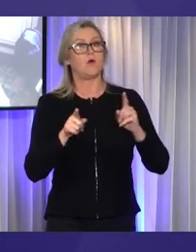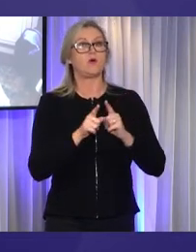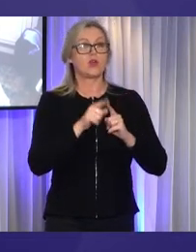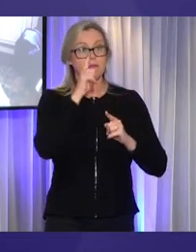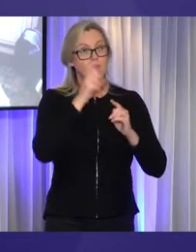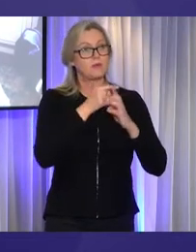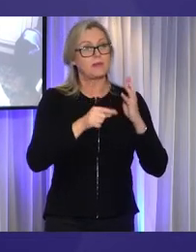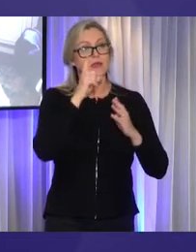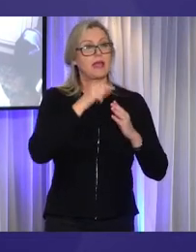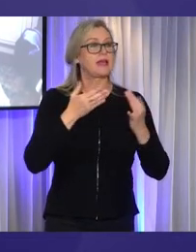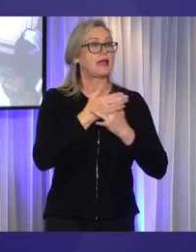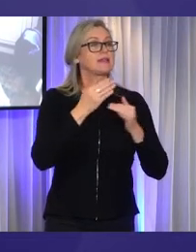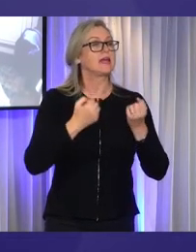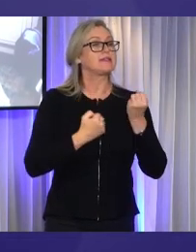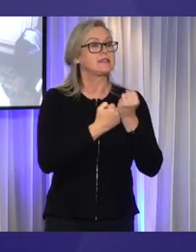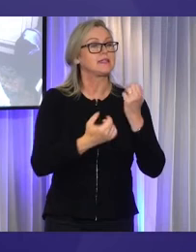assistive technology.